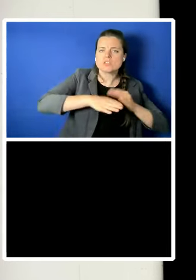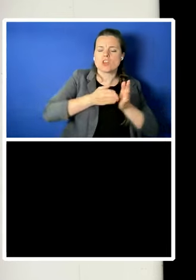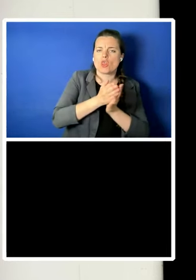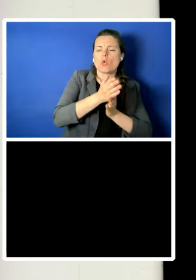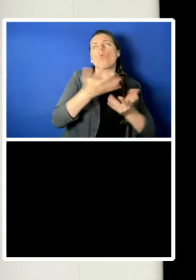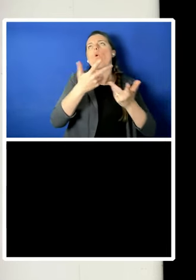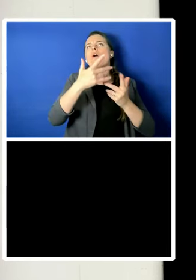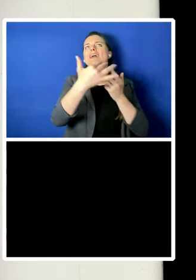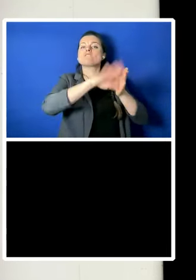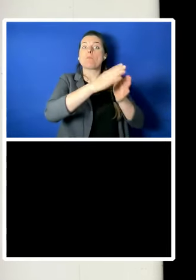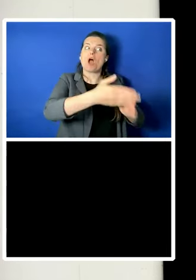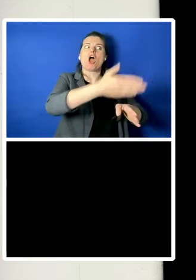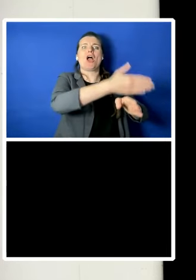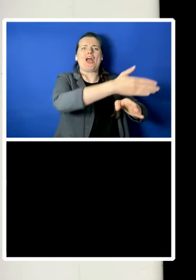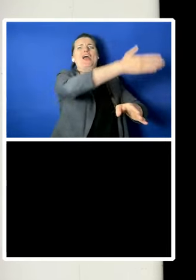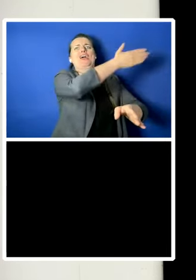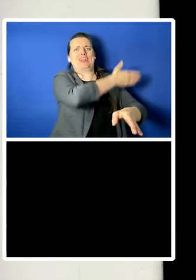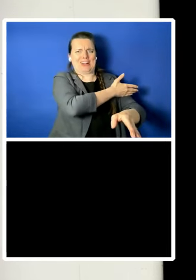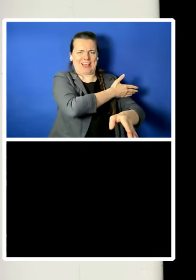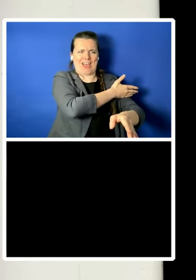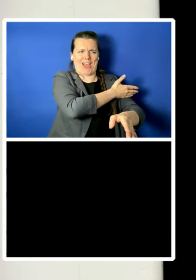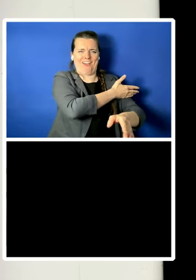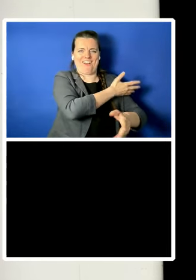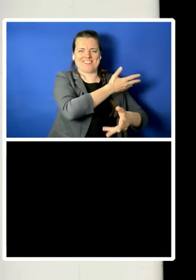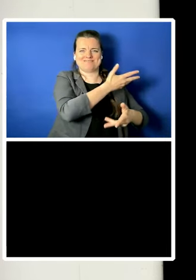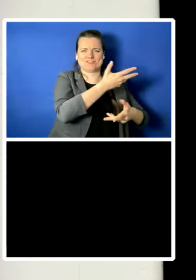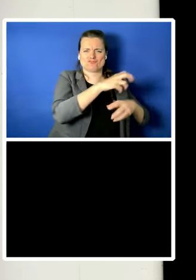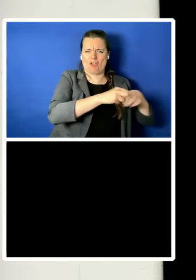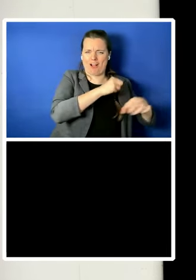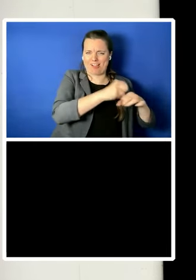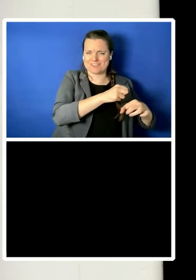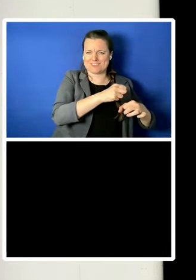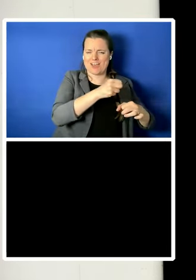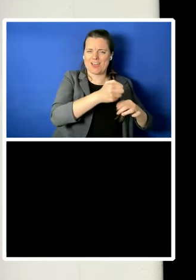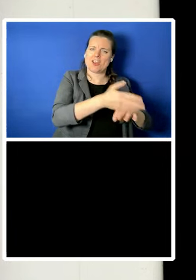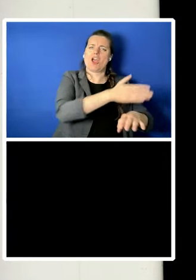stories and struggles must be pure fiction. I disagree.